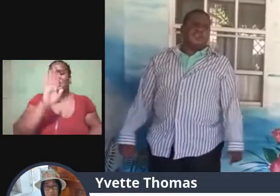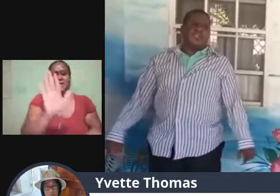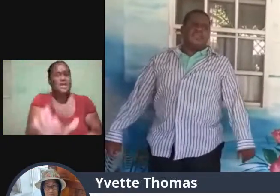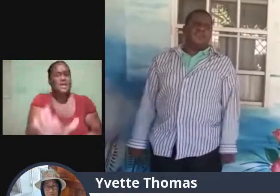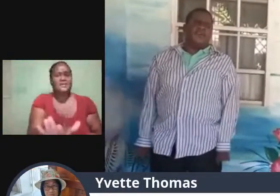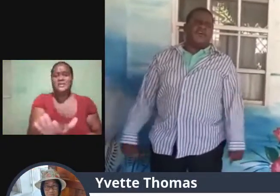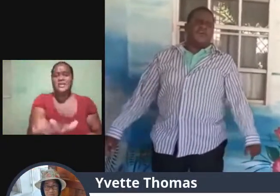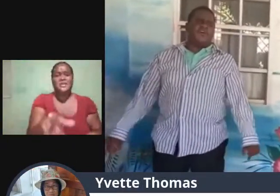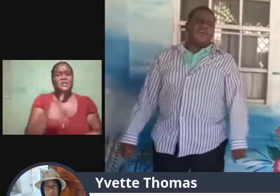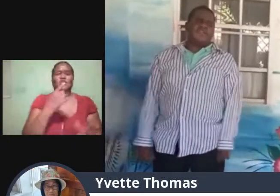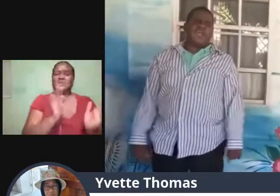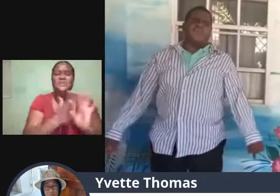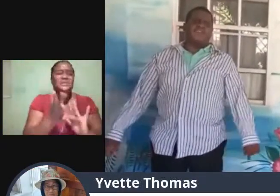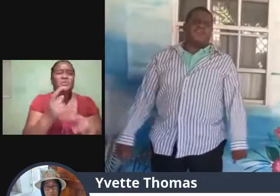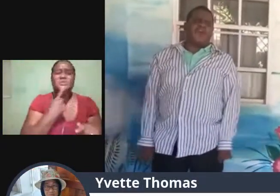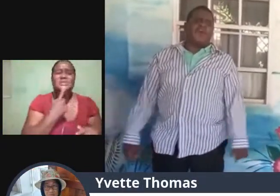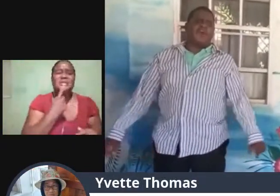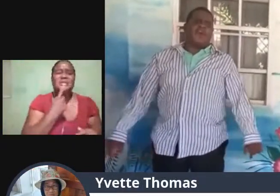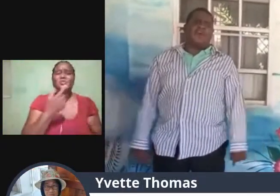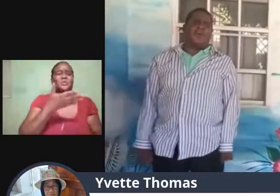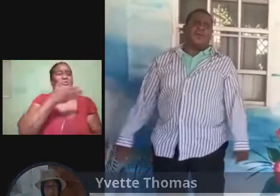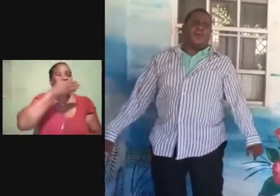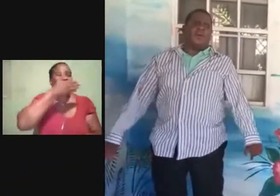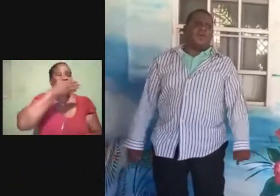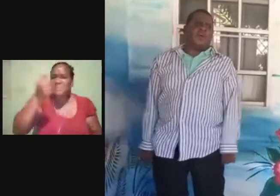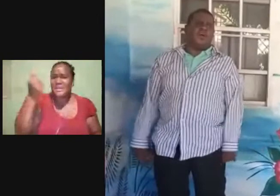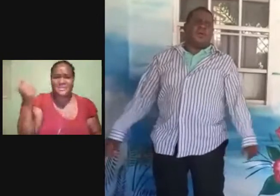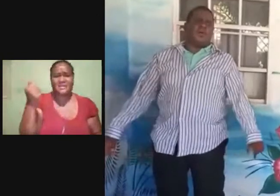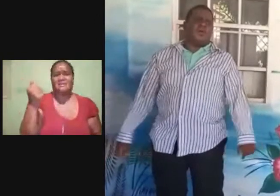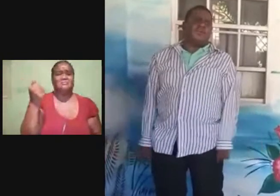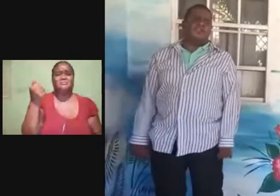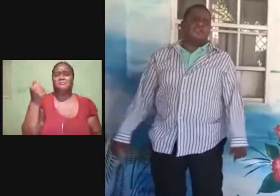We'll be worth it after all.